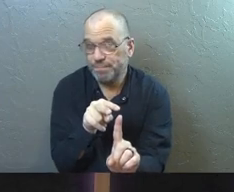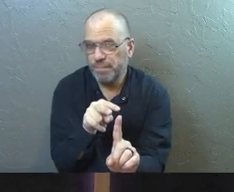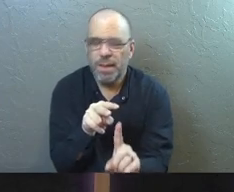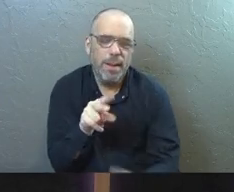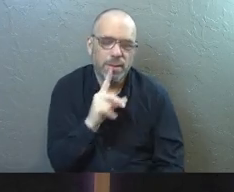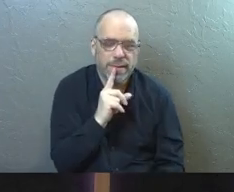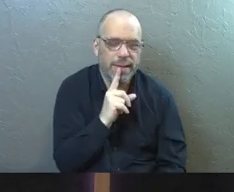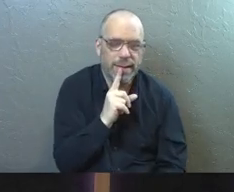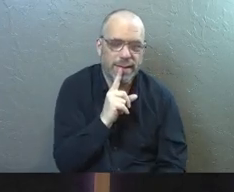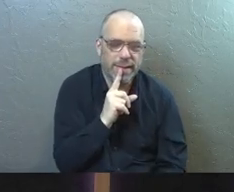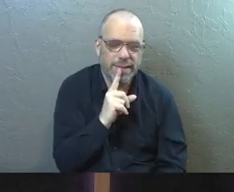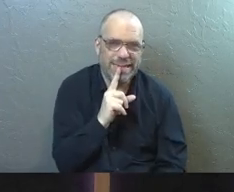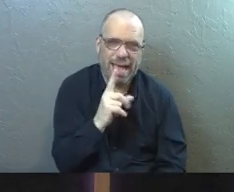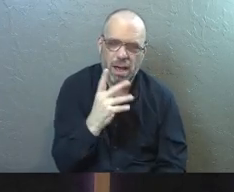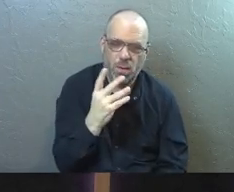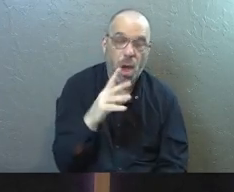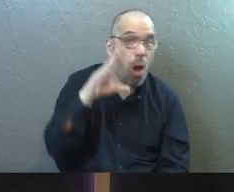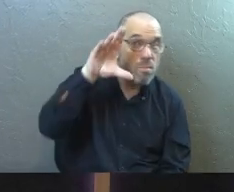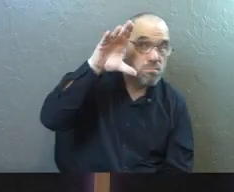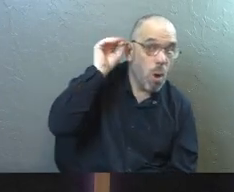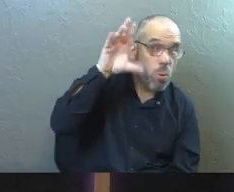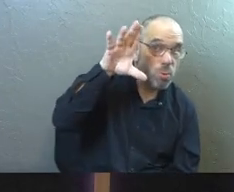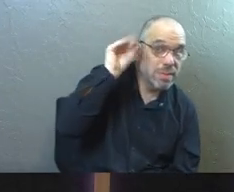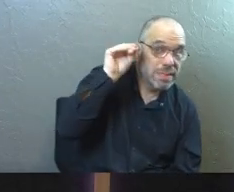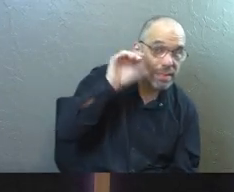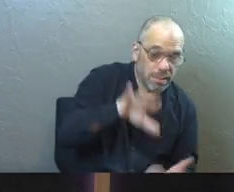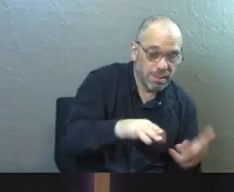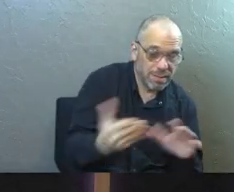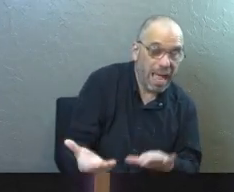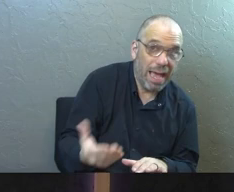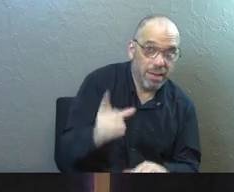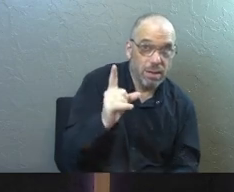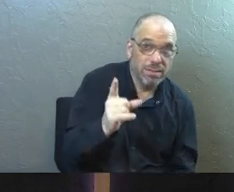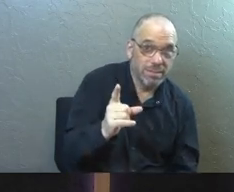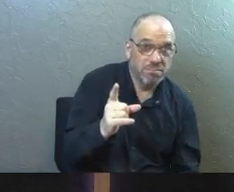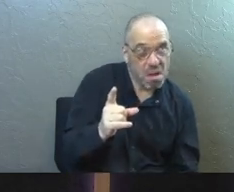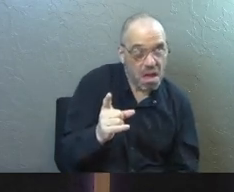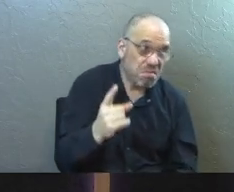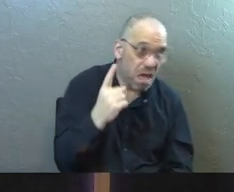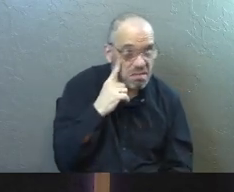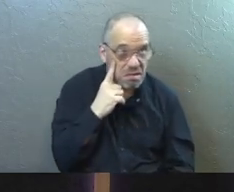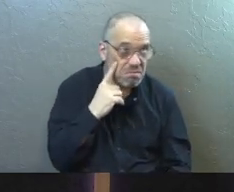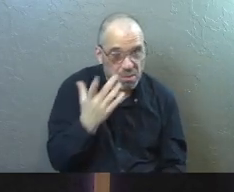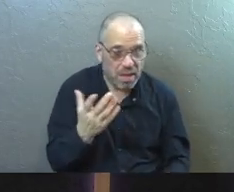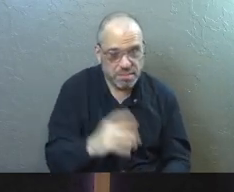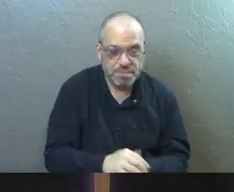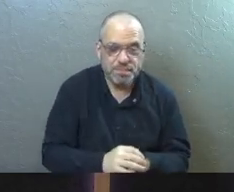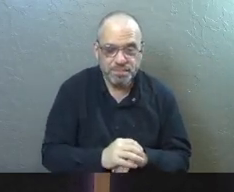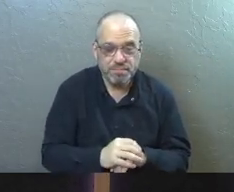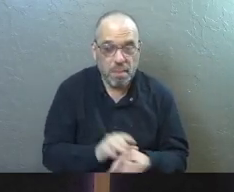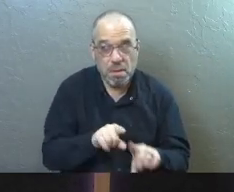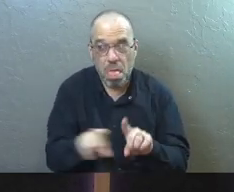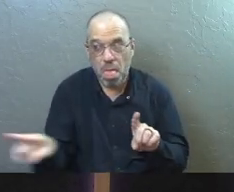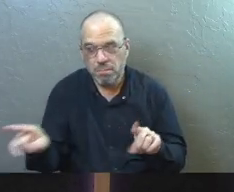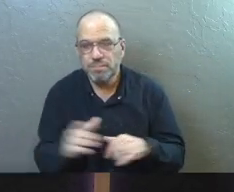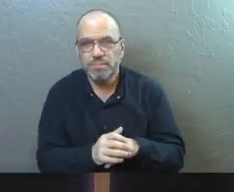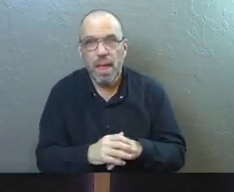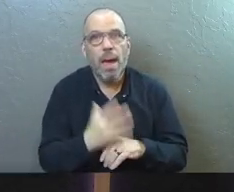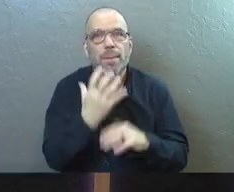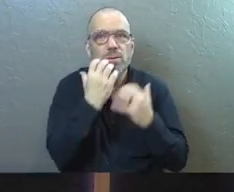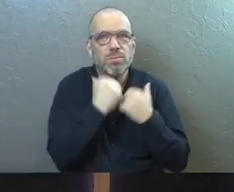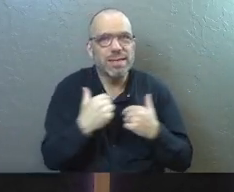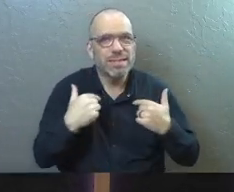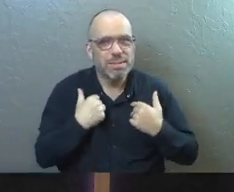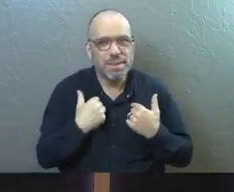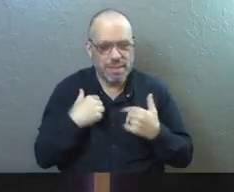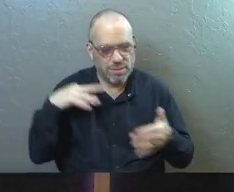I want to end with the going home of Moses. This might seem like a little bit of a right turn to you, but it was precious